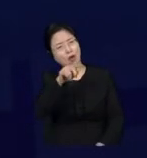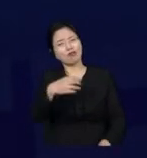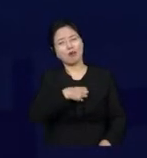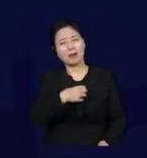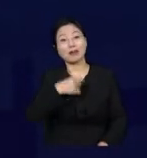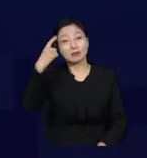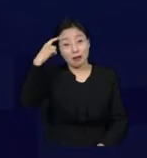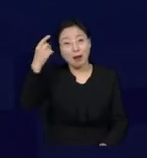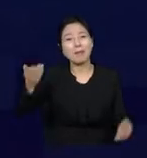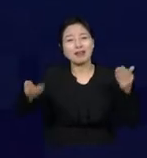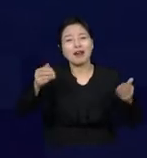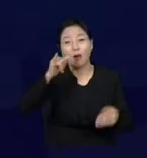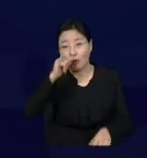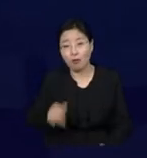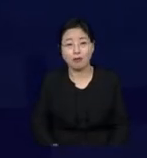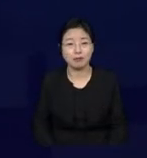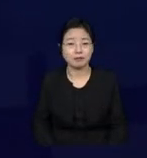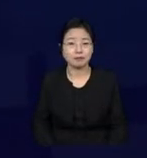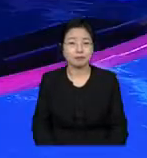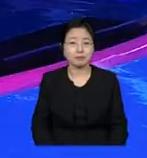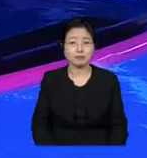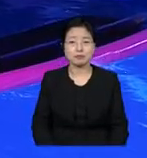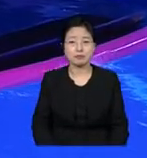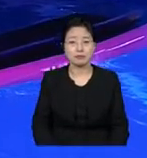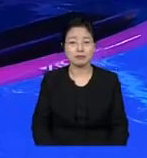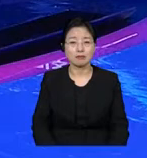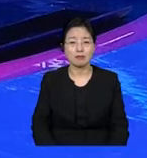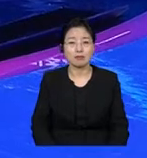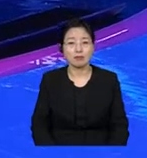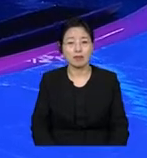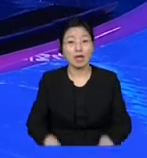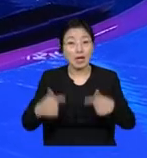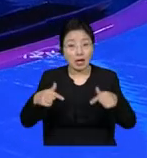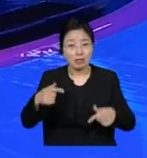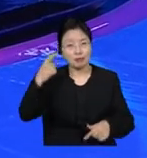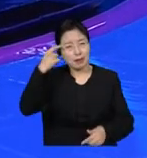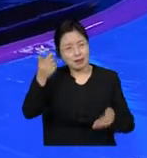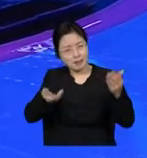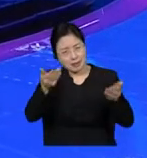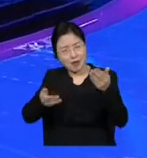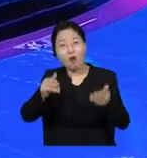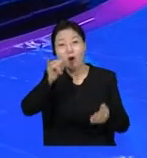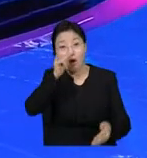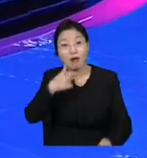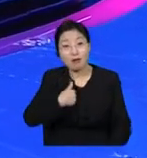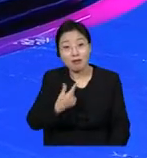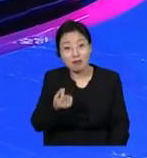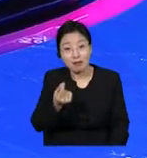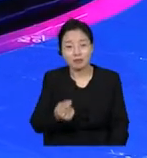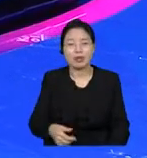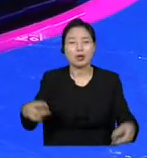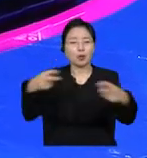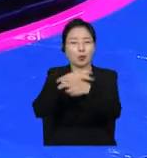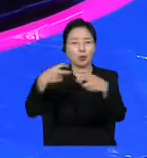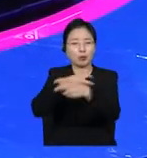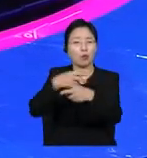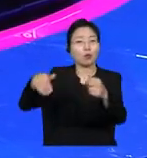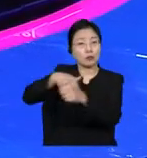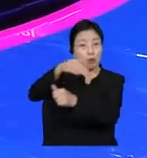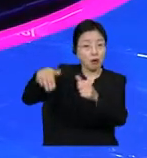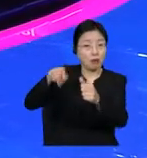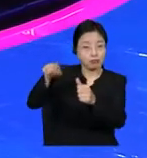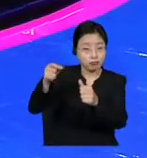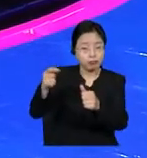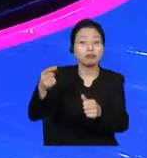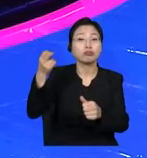make these risk assessments, and we have to do it all the time, even in traffic, and more specifically now when there are new people